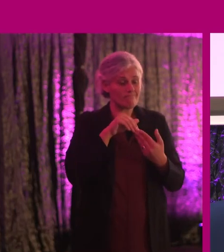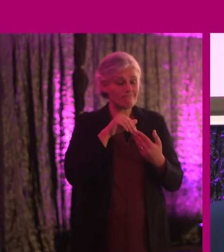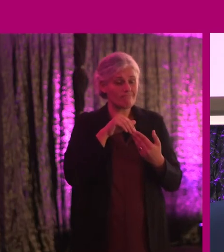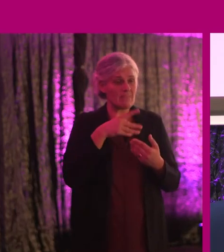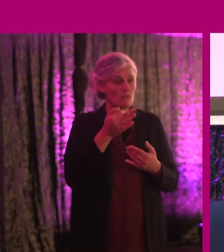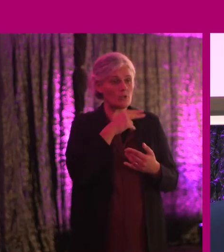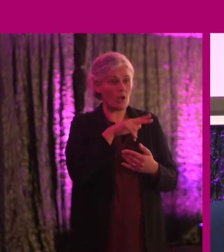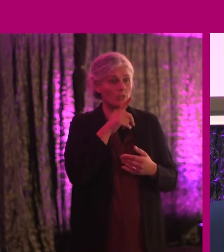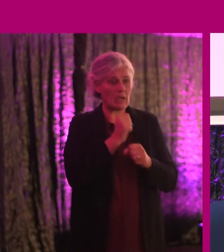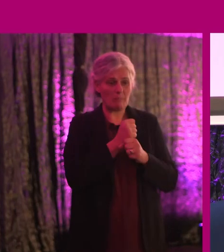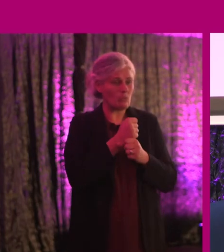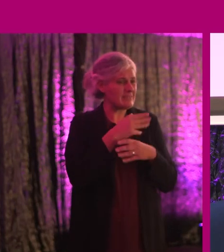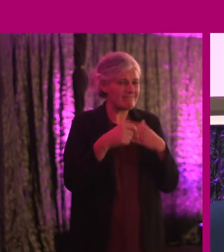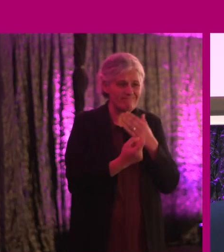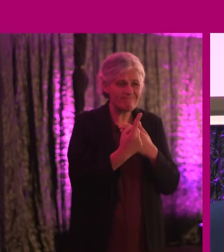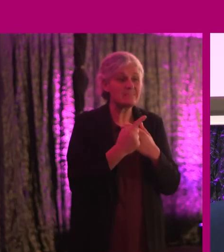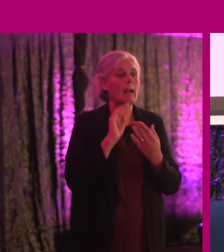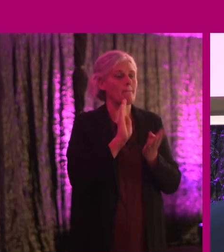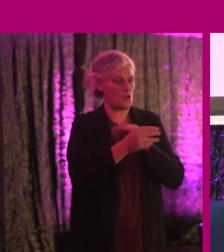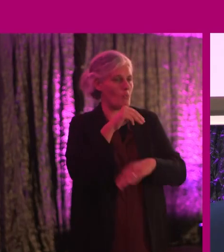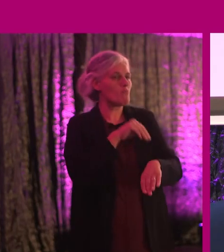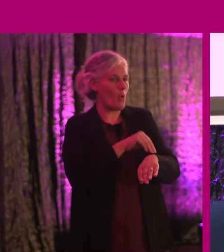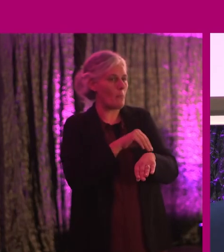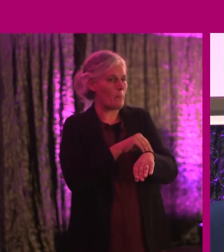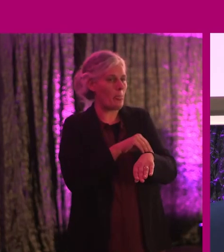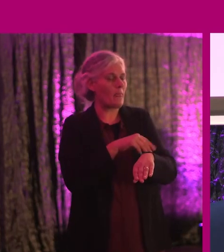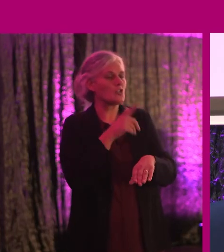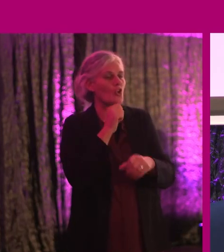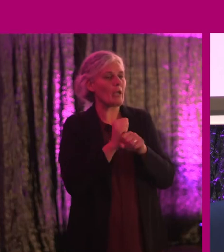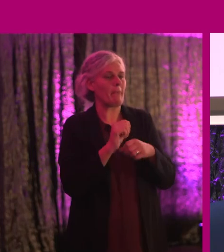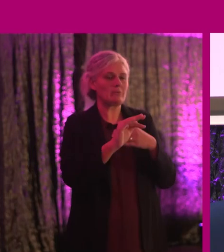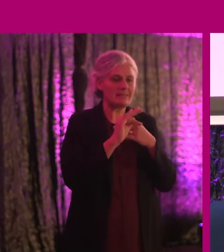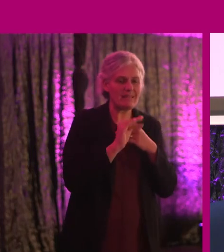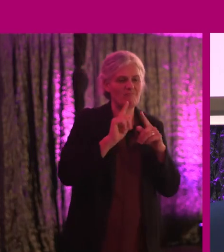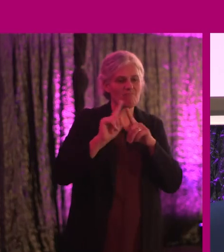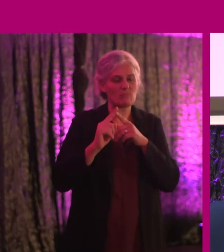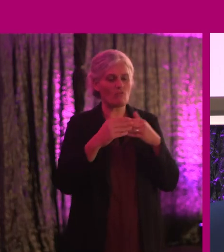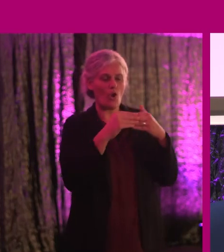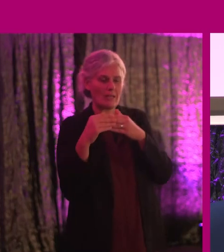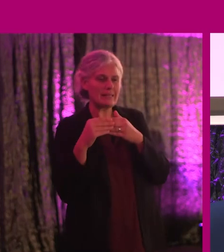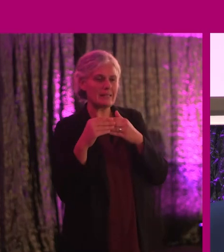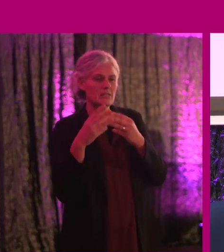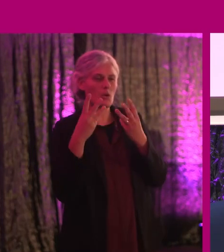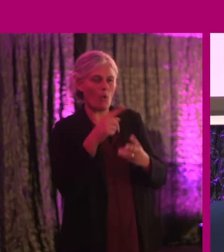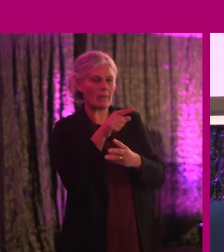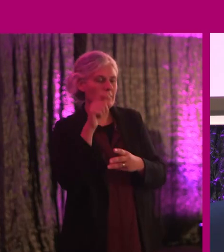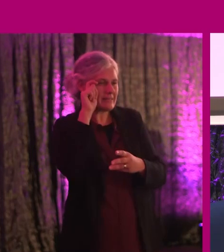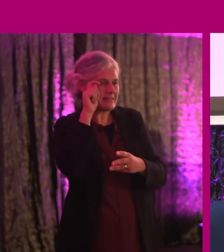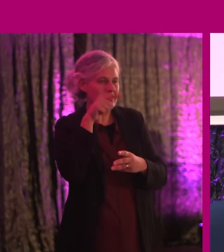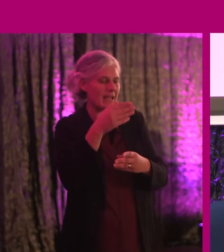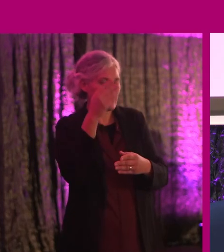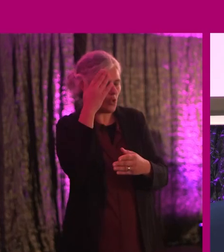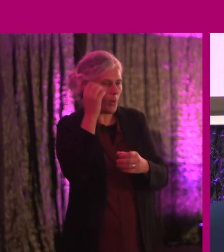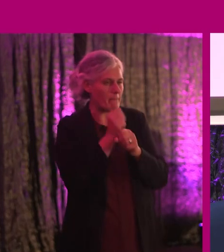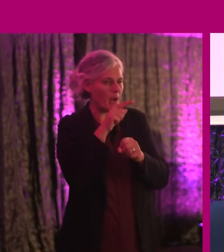things, they become a problem. And so what we're doing is giving the permission and safety in numbers for our leaders to speak. And so when you think about